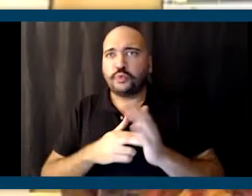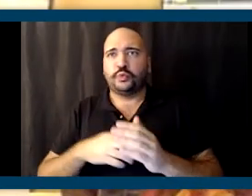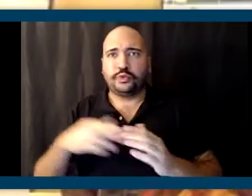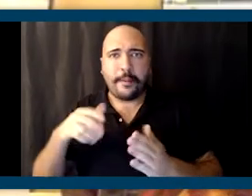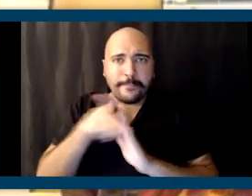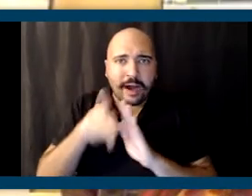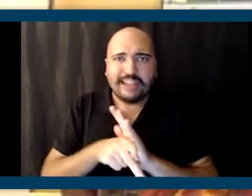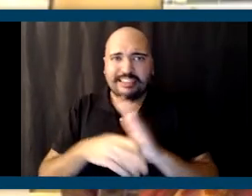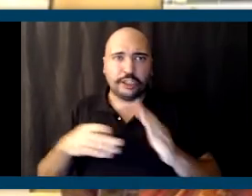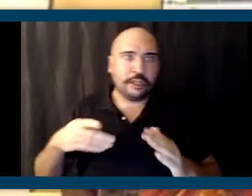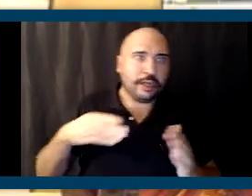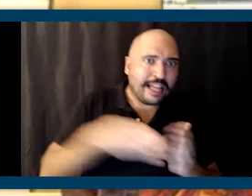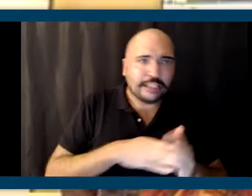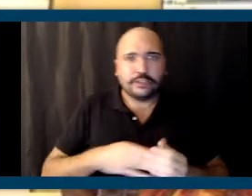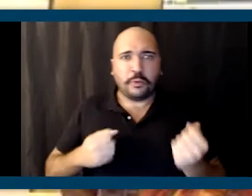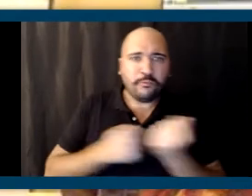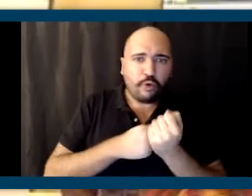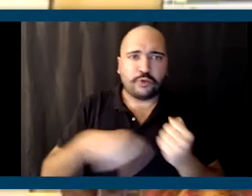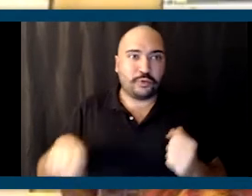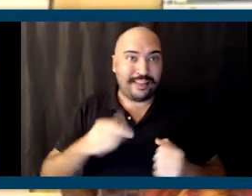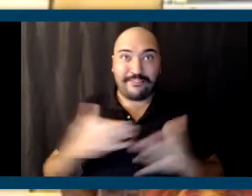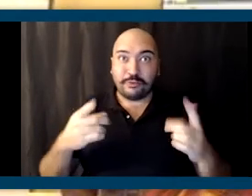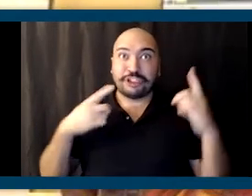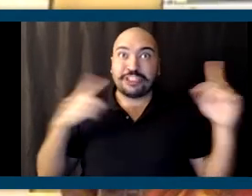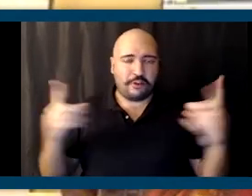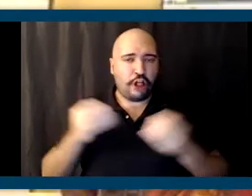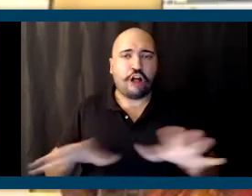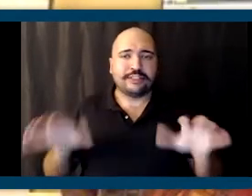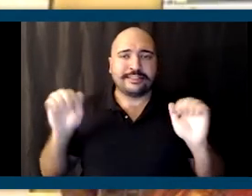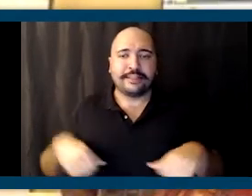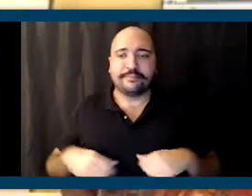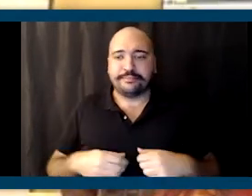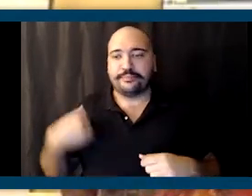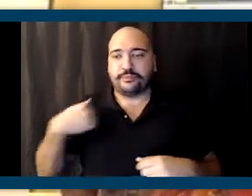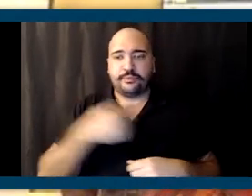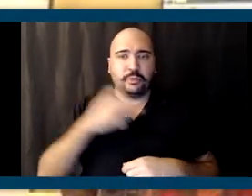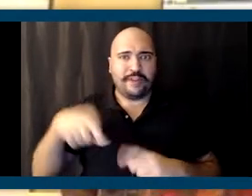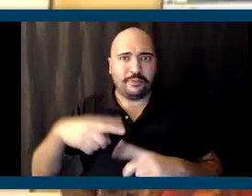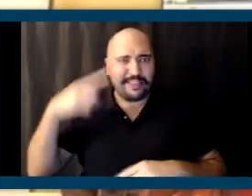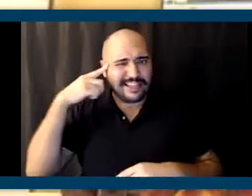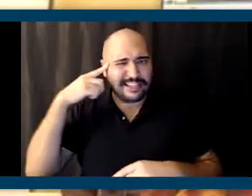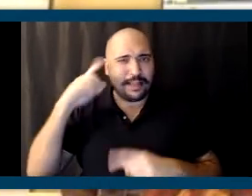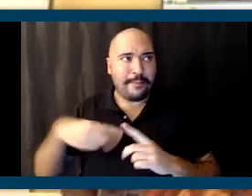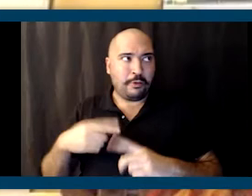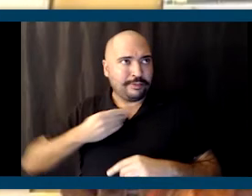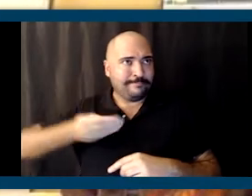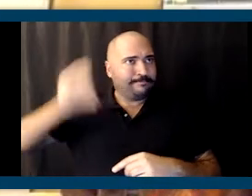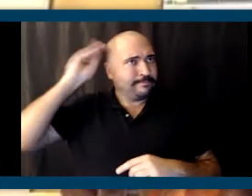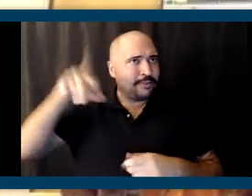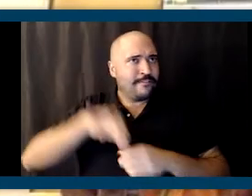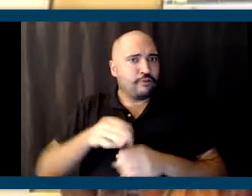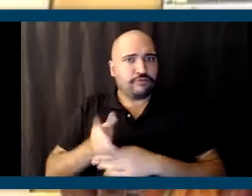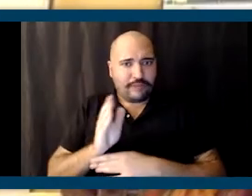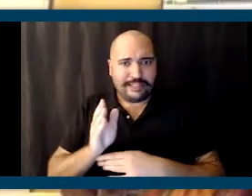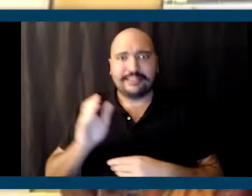everything that you've achieved can be lost. And we have to keep that in mind as we talk about the Voting Rights Act of 1965 and the fact that it has not